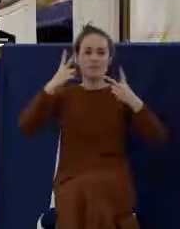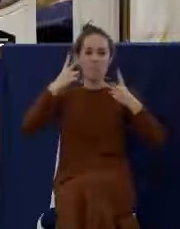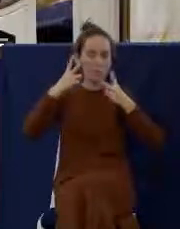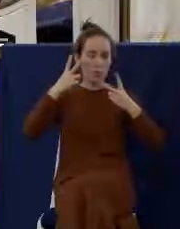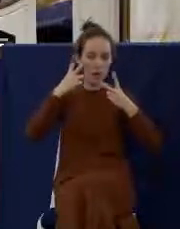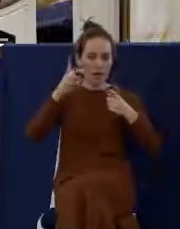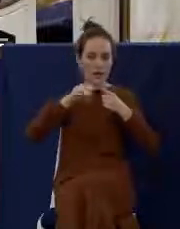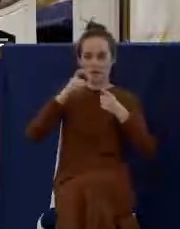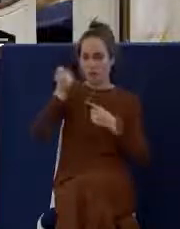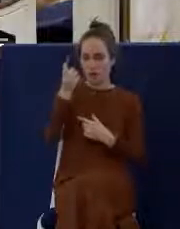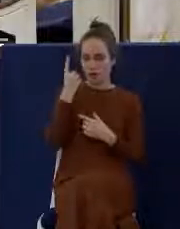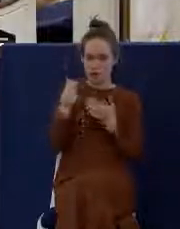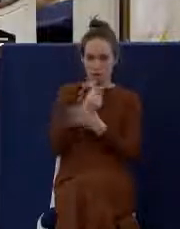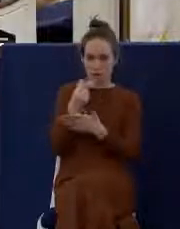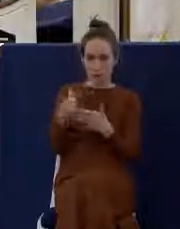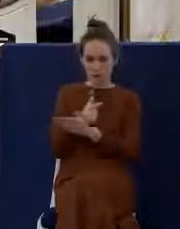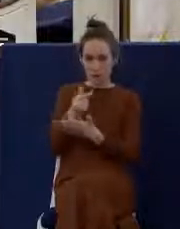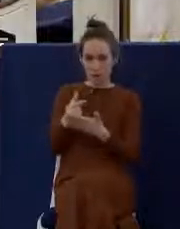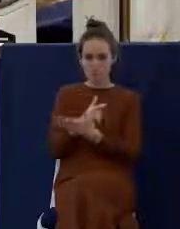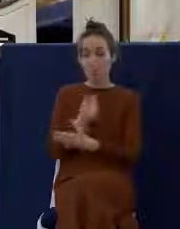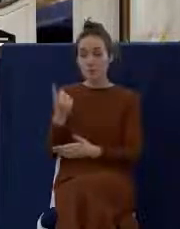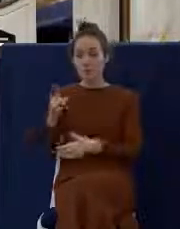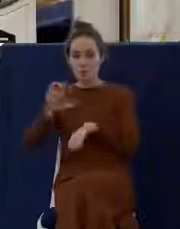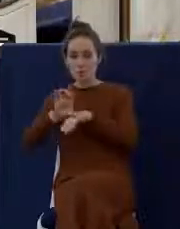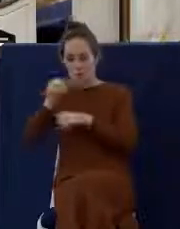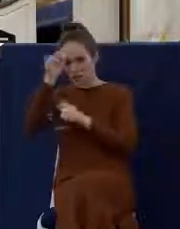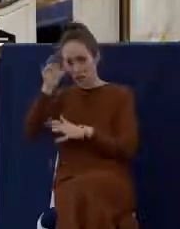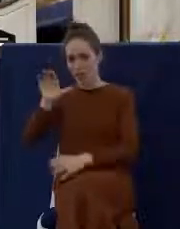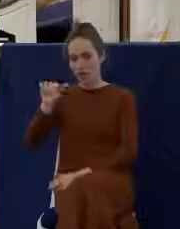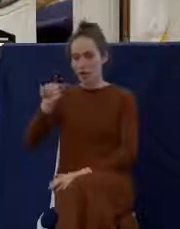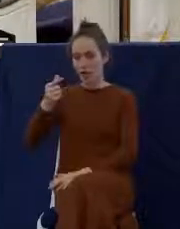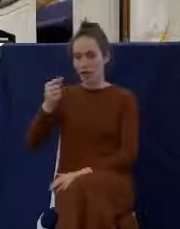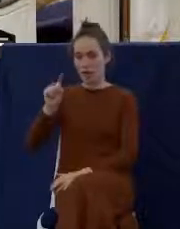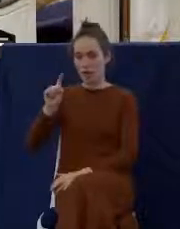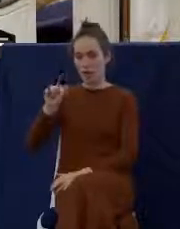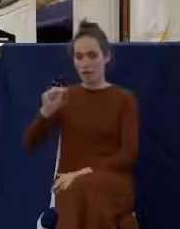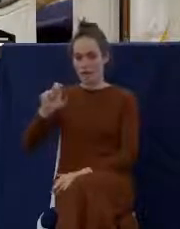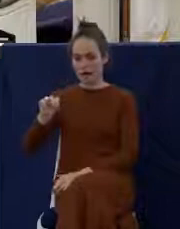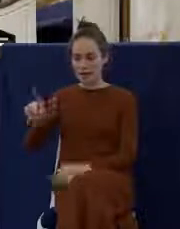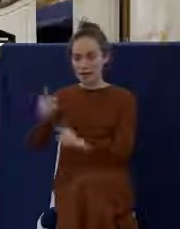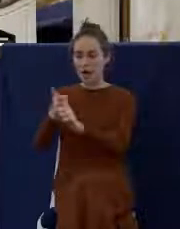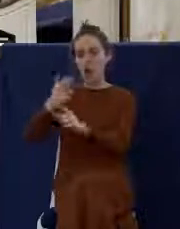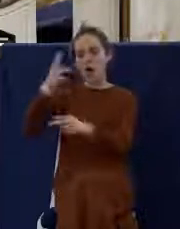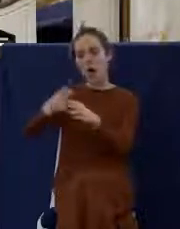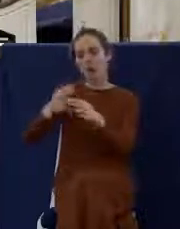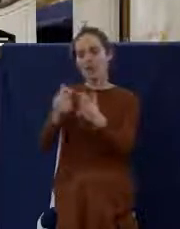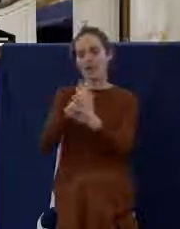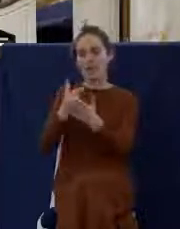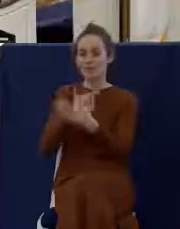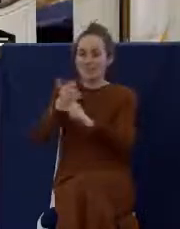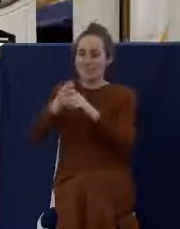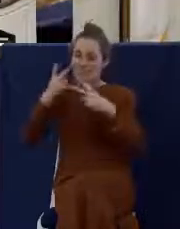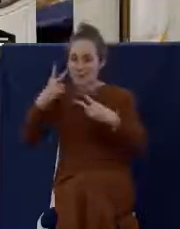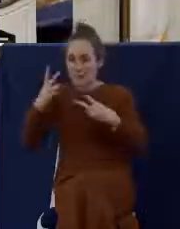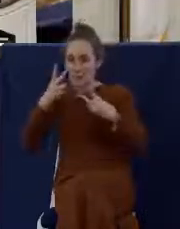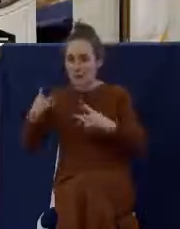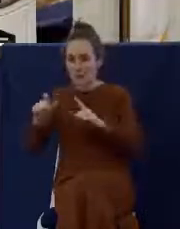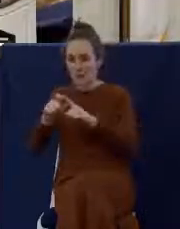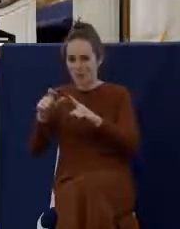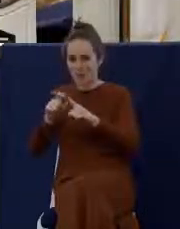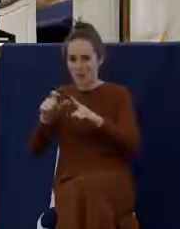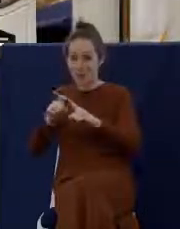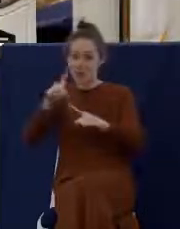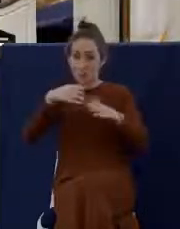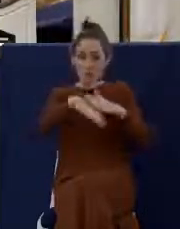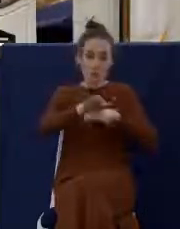there. The church father Augustine called the Lord's Supper a kind of a visual word. So not only do you come to church and you hear the gospel being